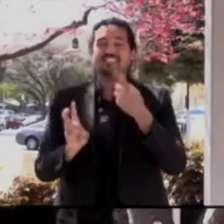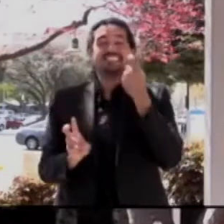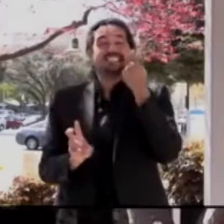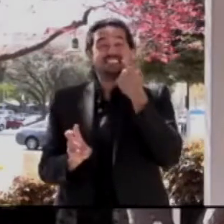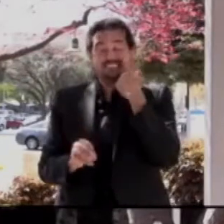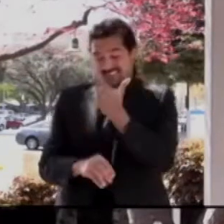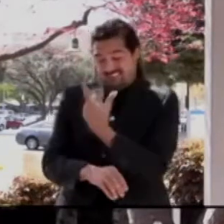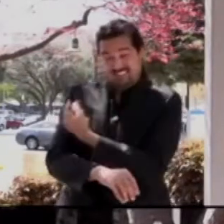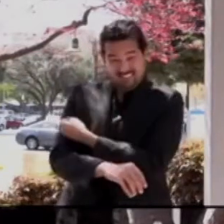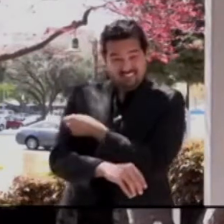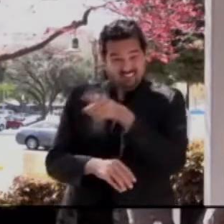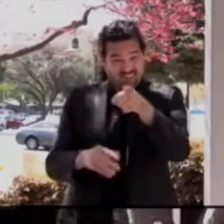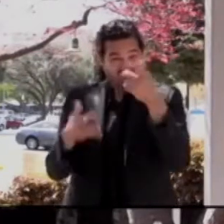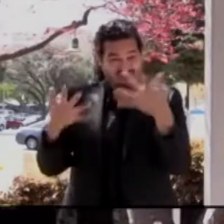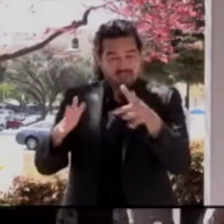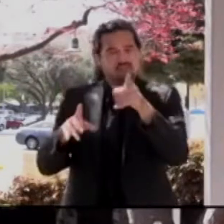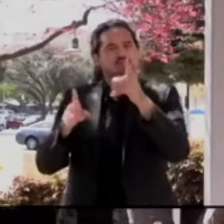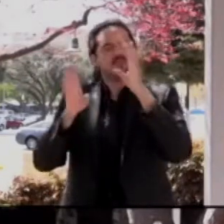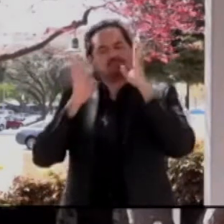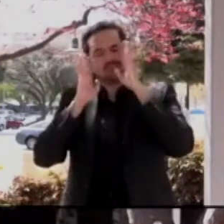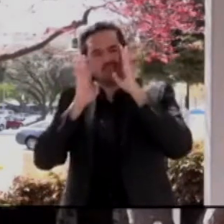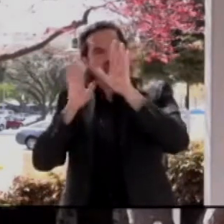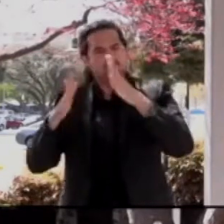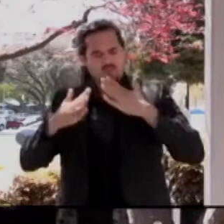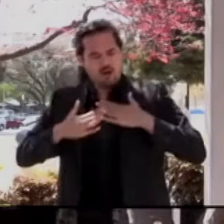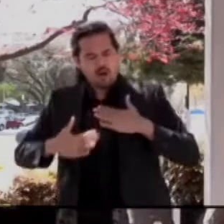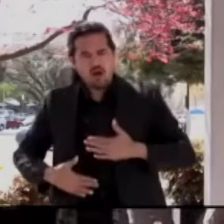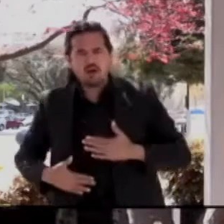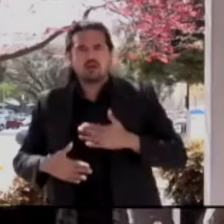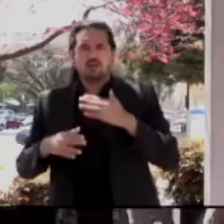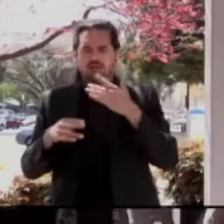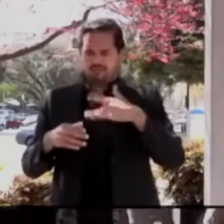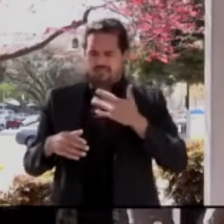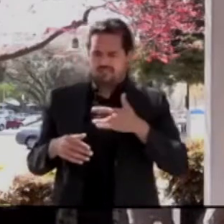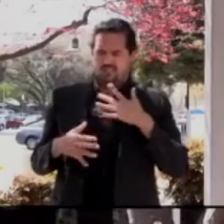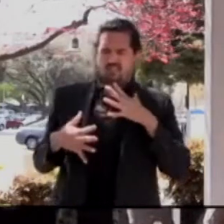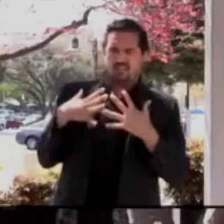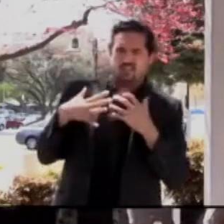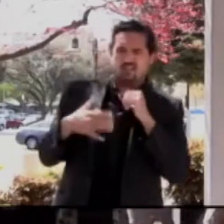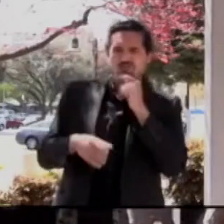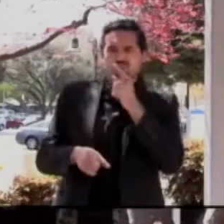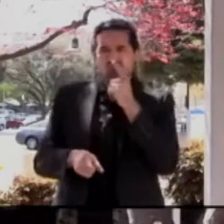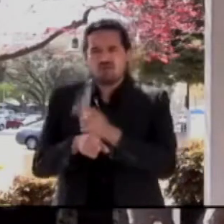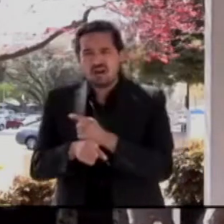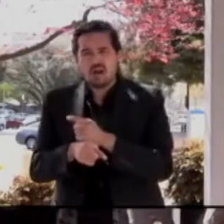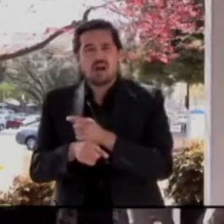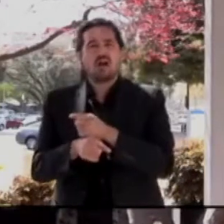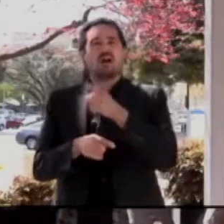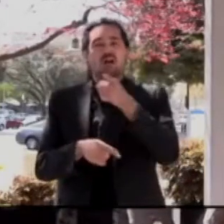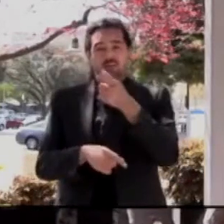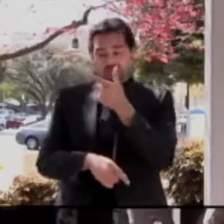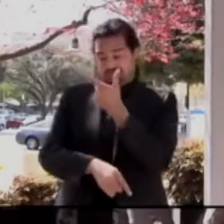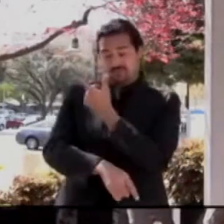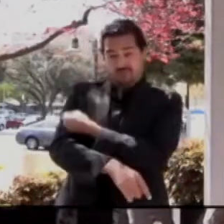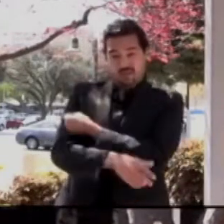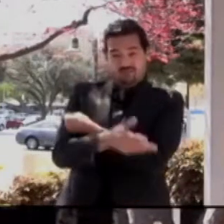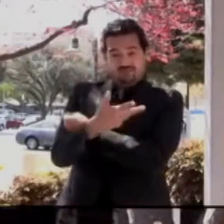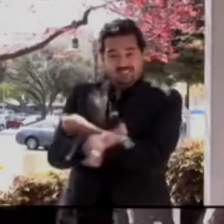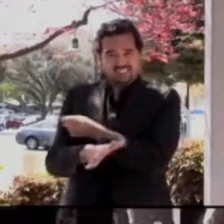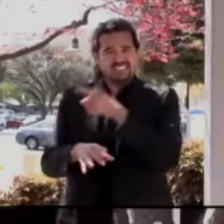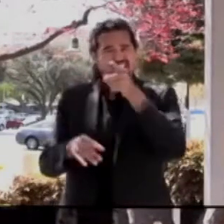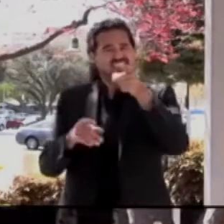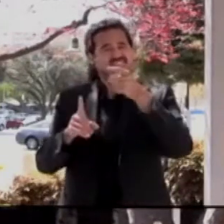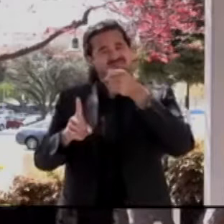symptoms. If you received the vaccine and developed severe headache, abdominal pain,